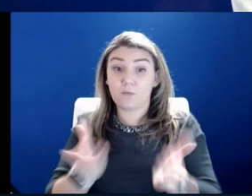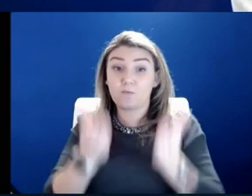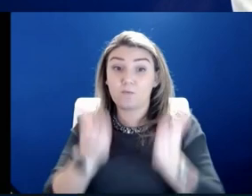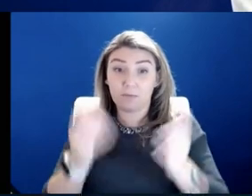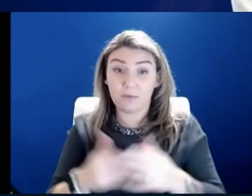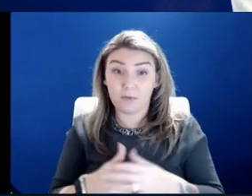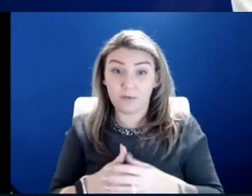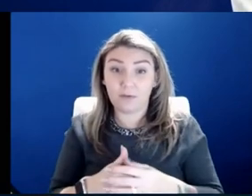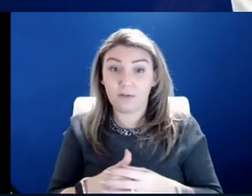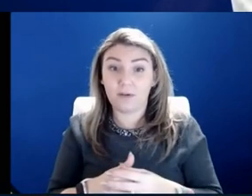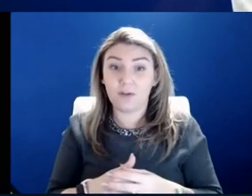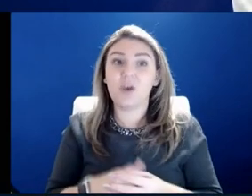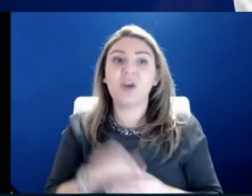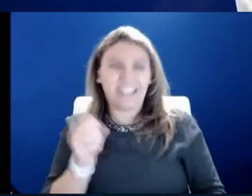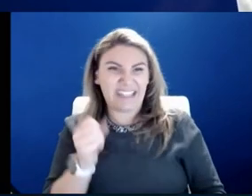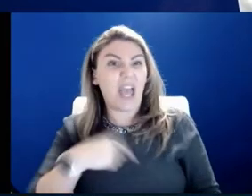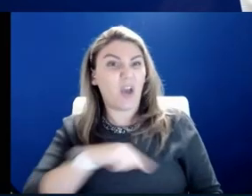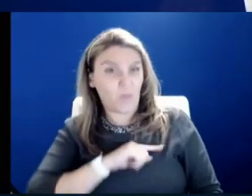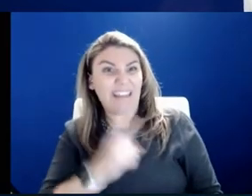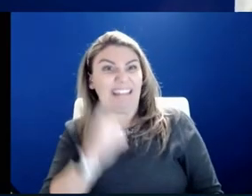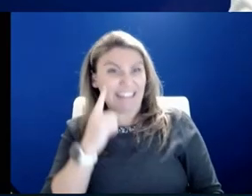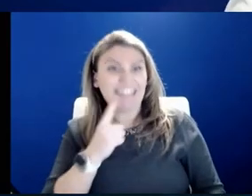Yeah, we may think that's true. Yes.